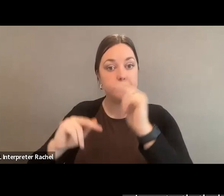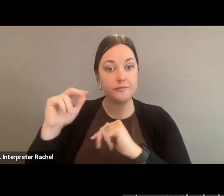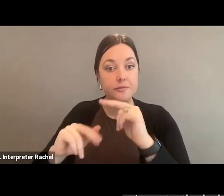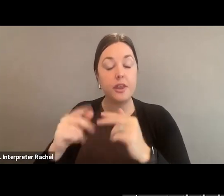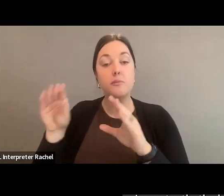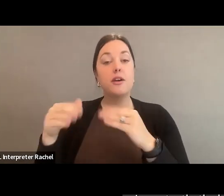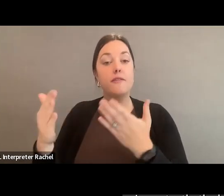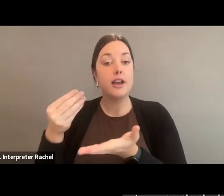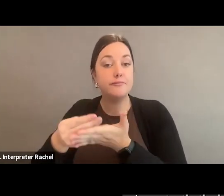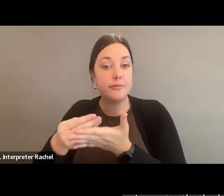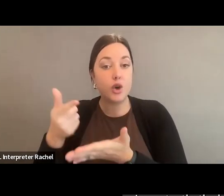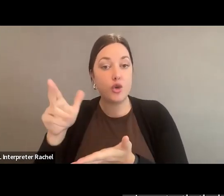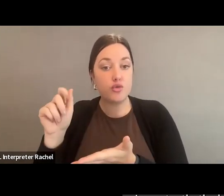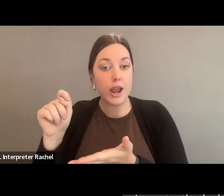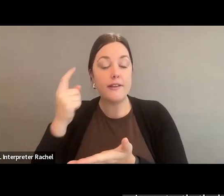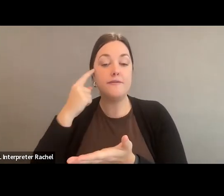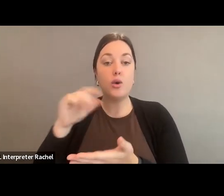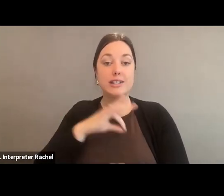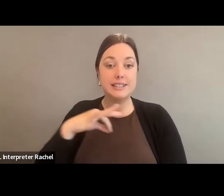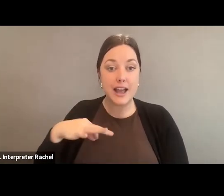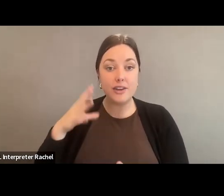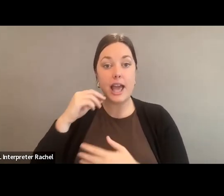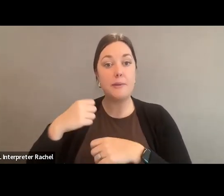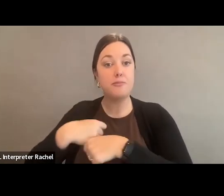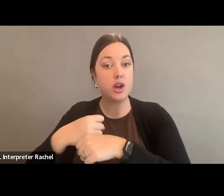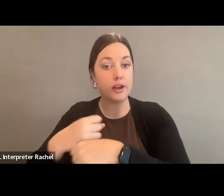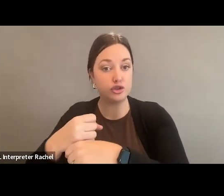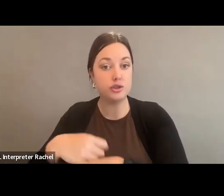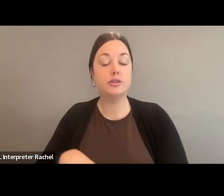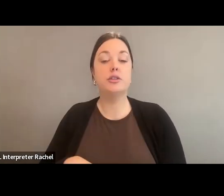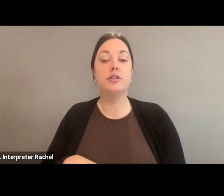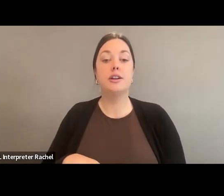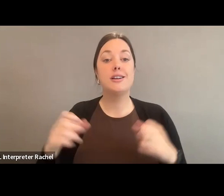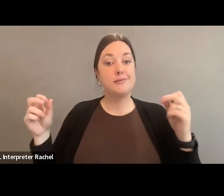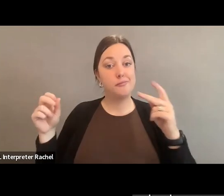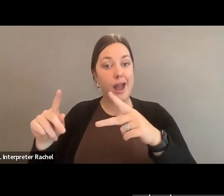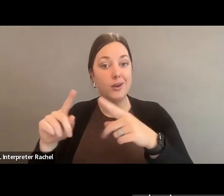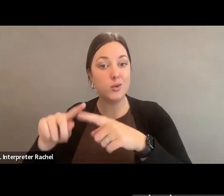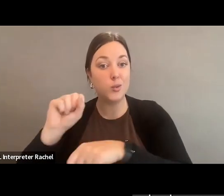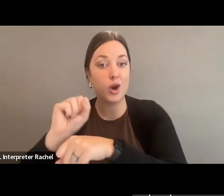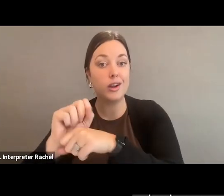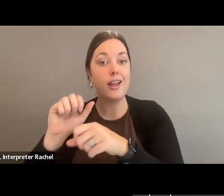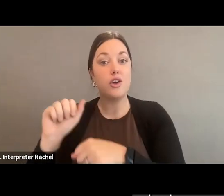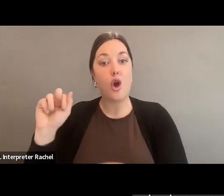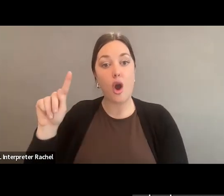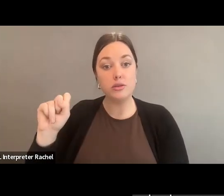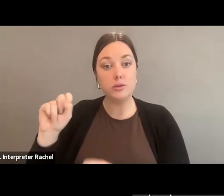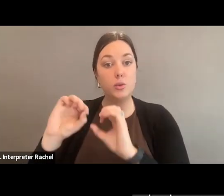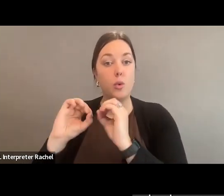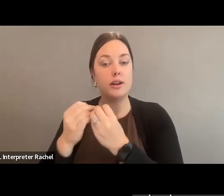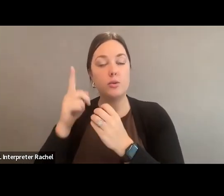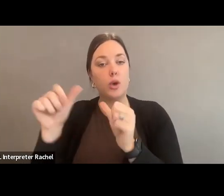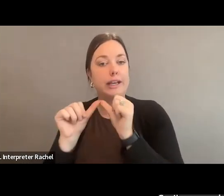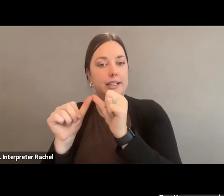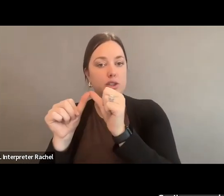grants for employment, staffing, and production to put Americans back to work and make sure our arts organizations can